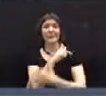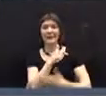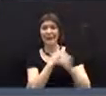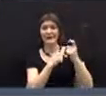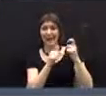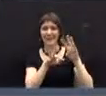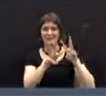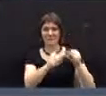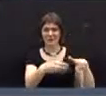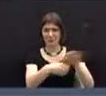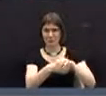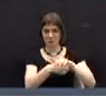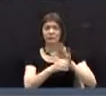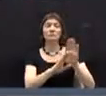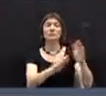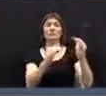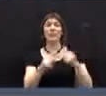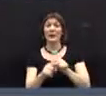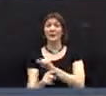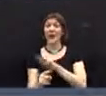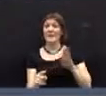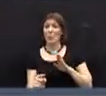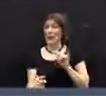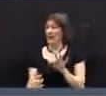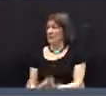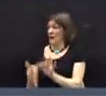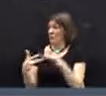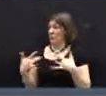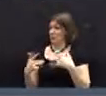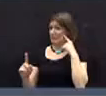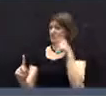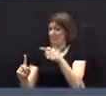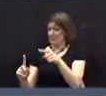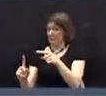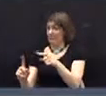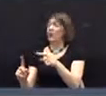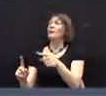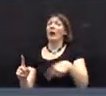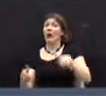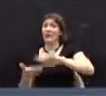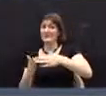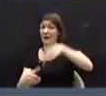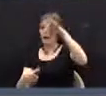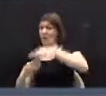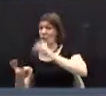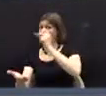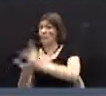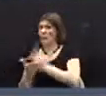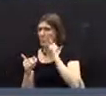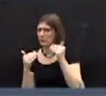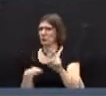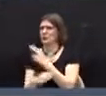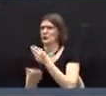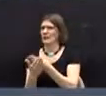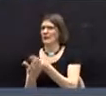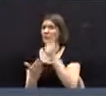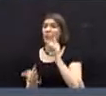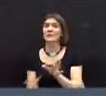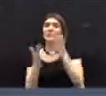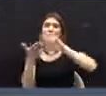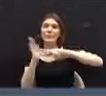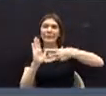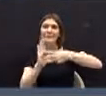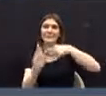County taxes, and the Select Board be authorized to expend, in addition, any sums authorized for special